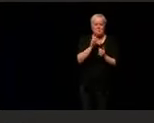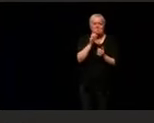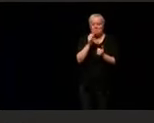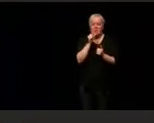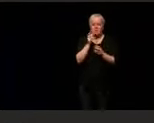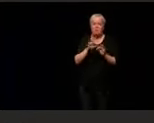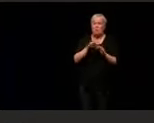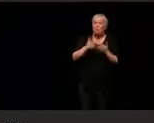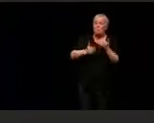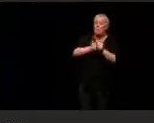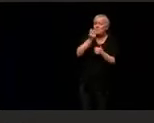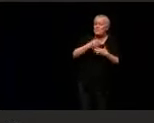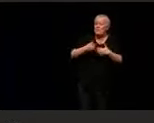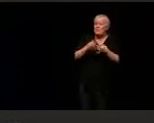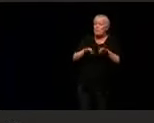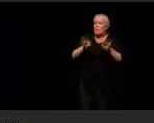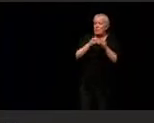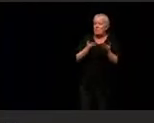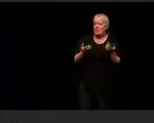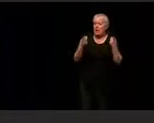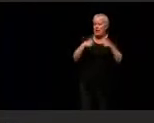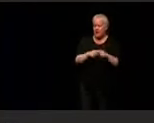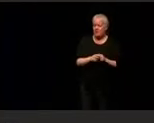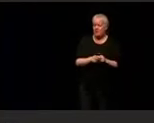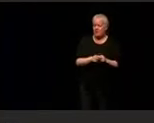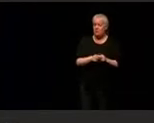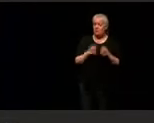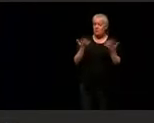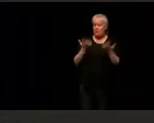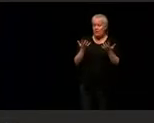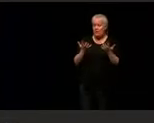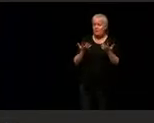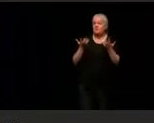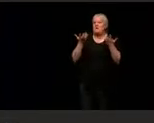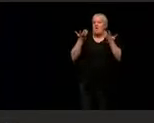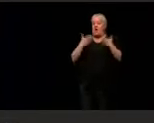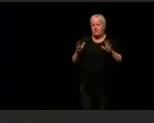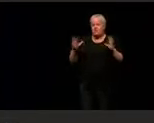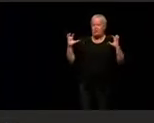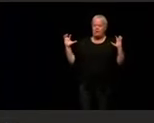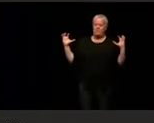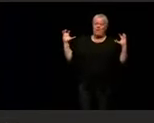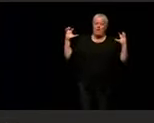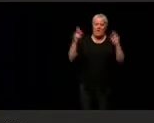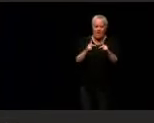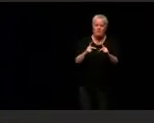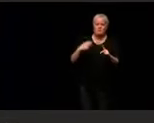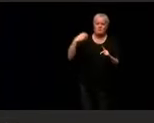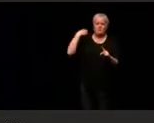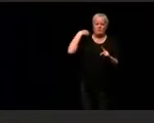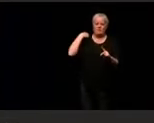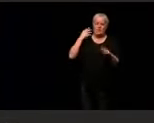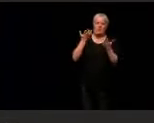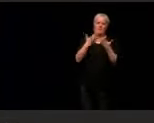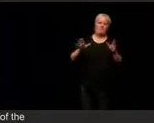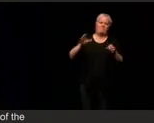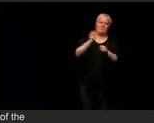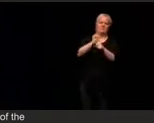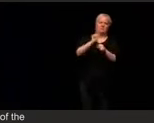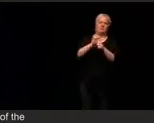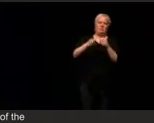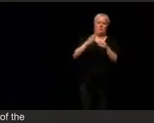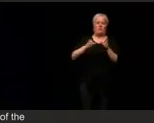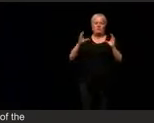happened that day, this is what we're all about, is that we came back to the Capitol, we completed our work, we certified the election,